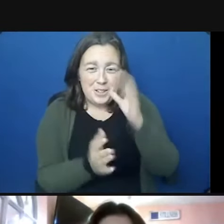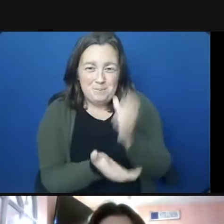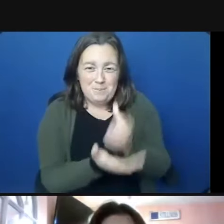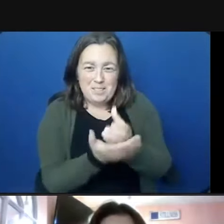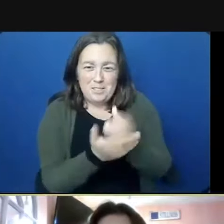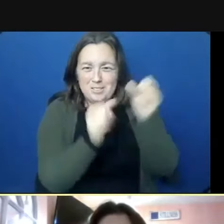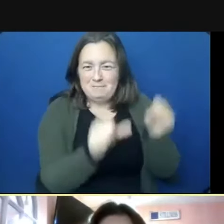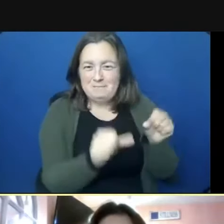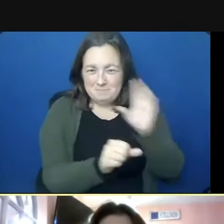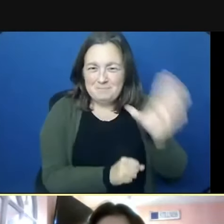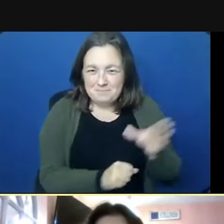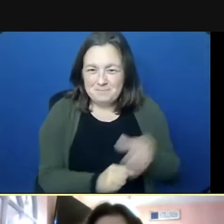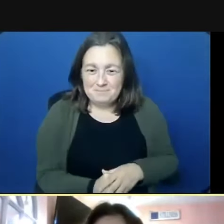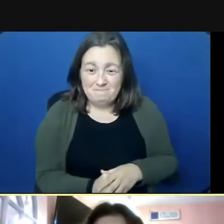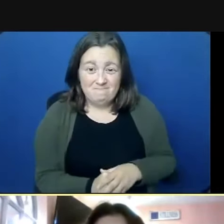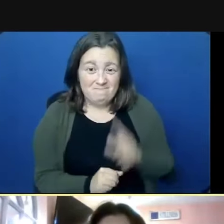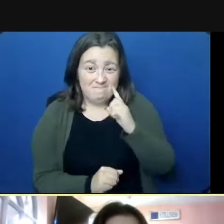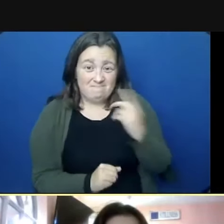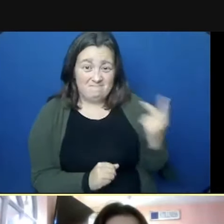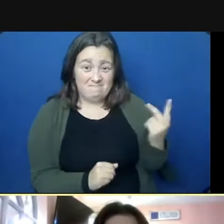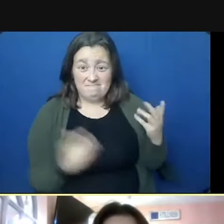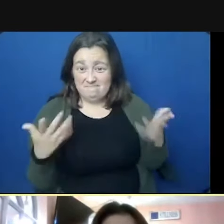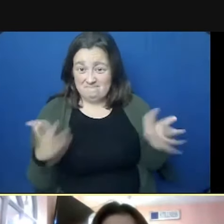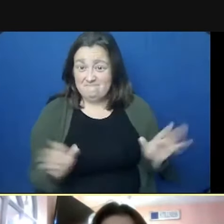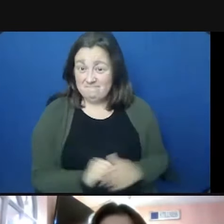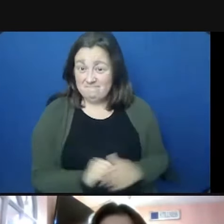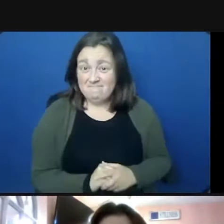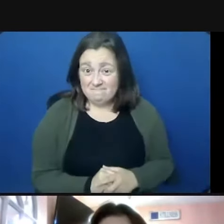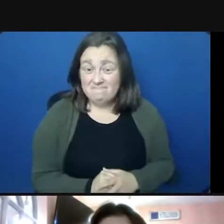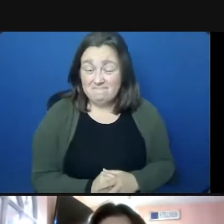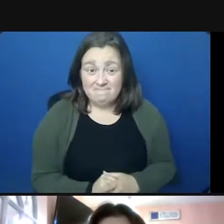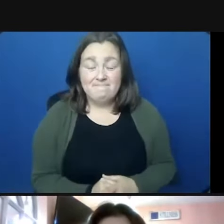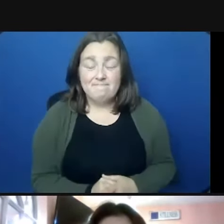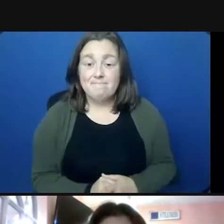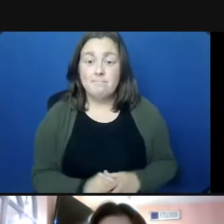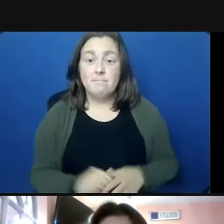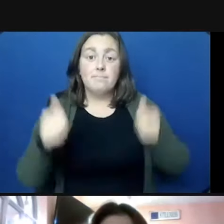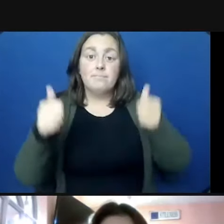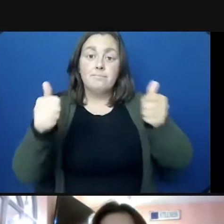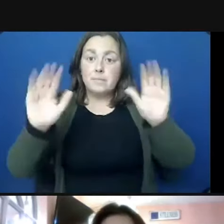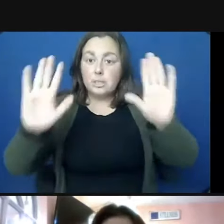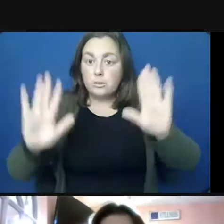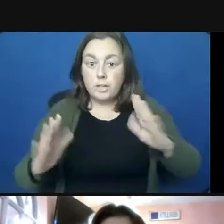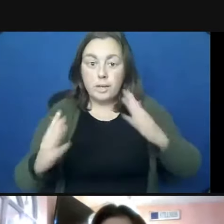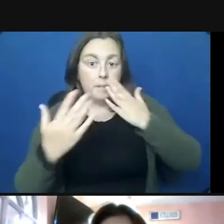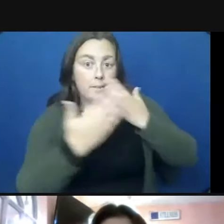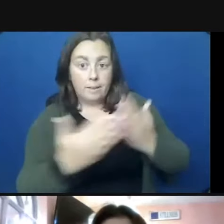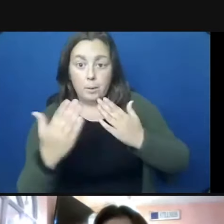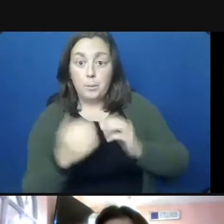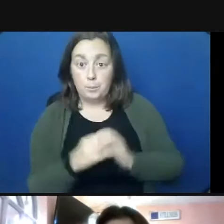Yeah. think that's it for us, though. If you guys are all set. Great. Thank you very much. Appreciate that.